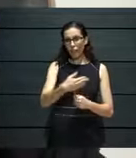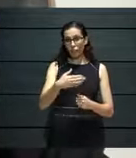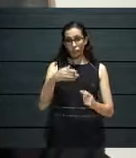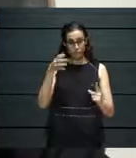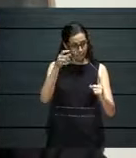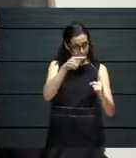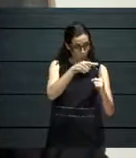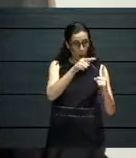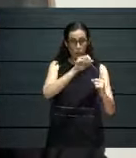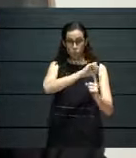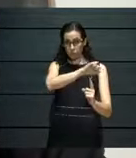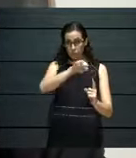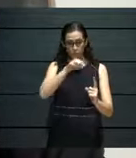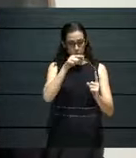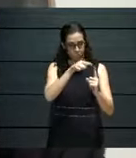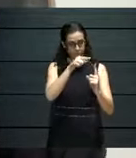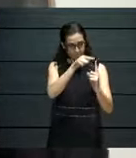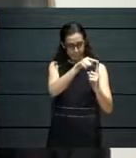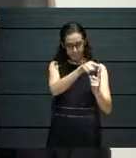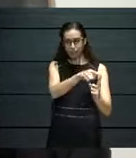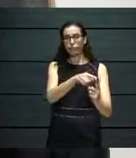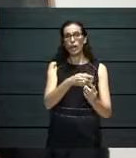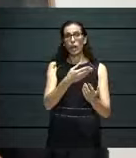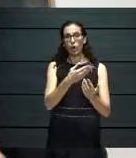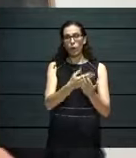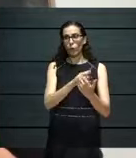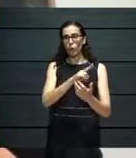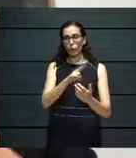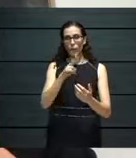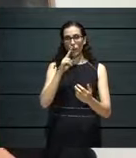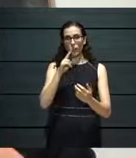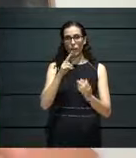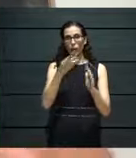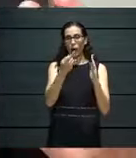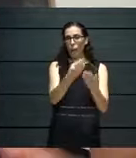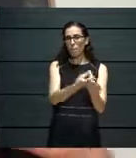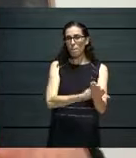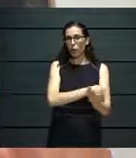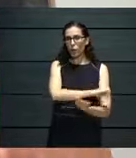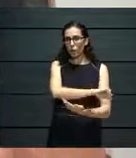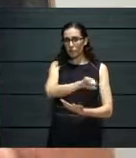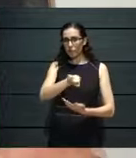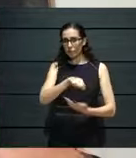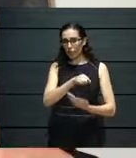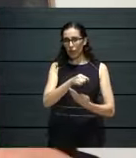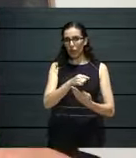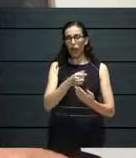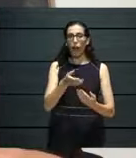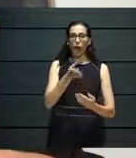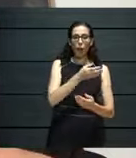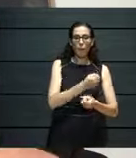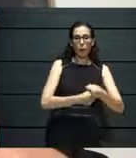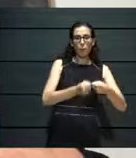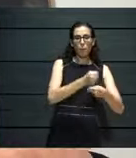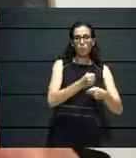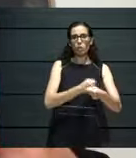so to speak, and Blitz has seen its programming going from being on a project-by-project basis to, for a few